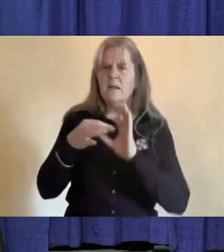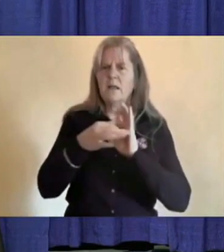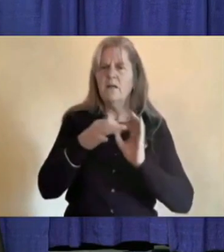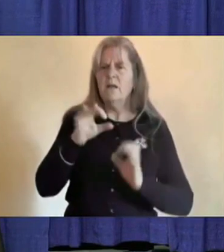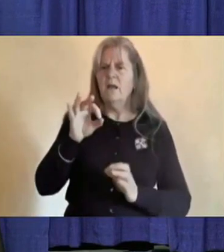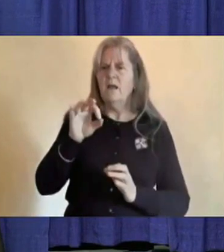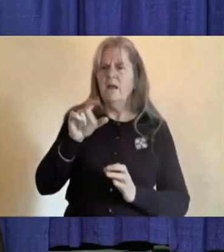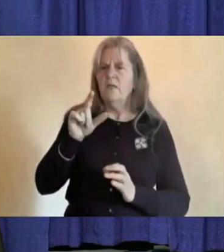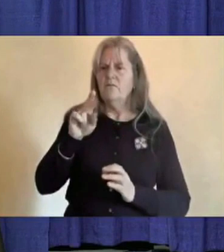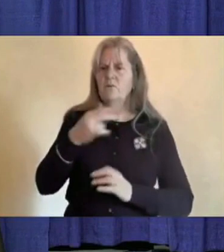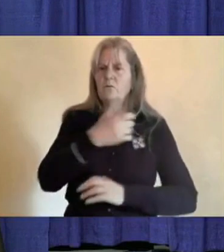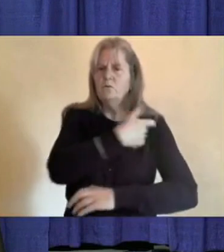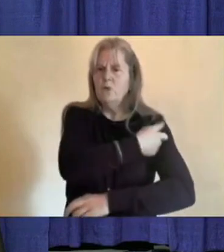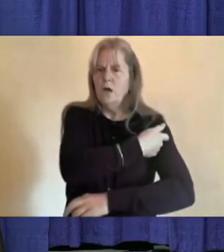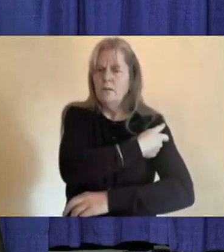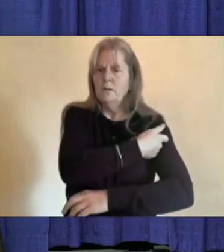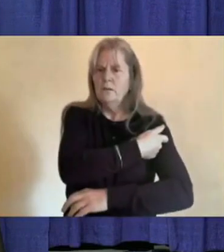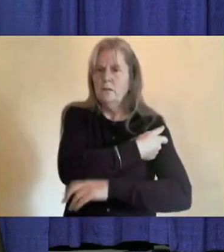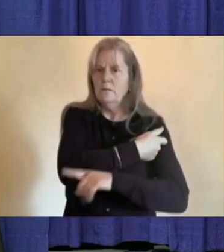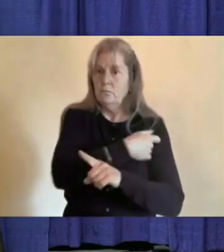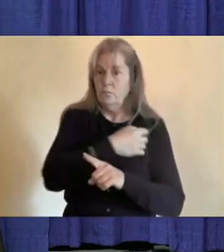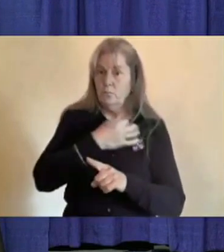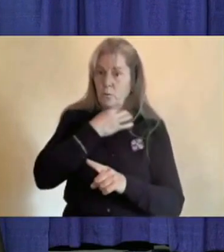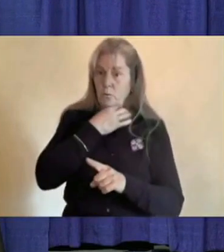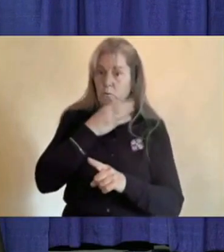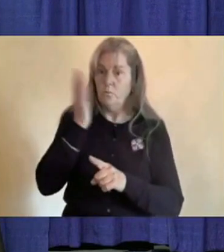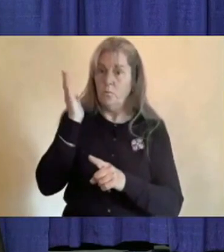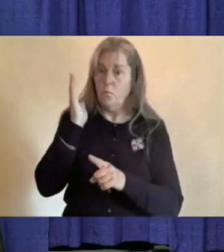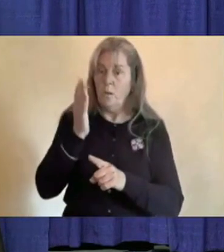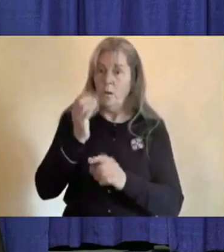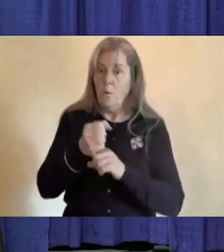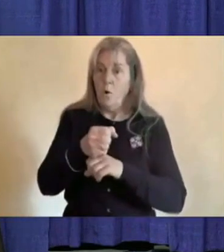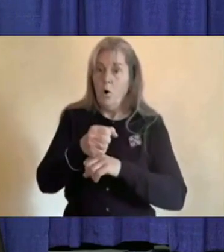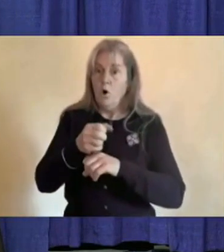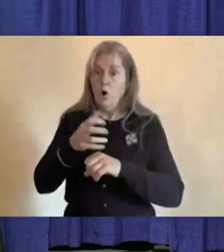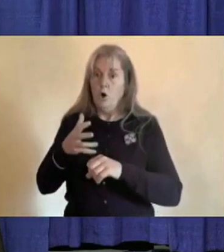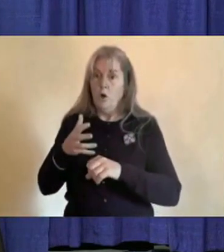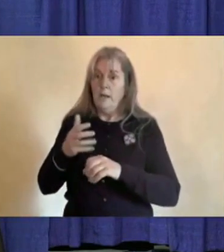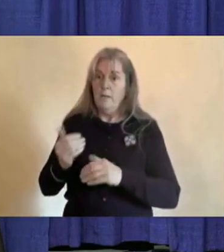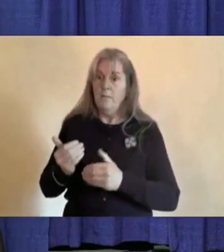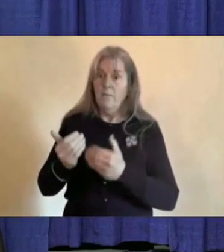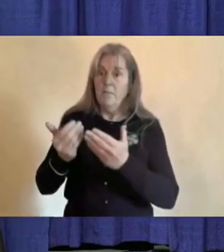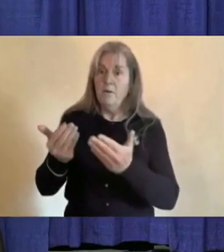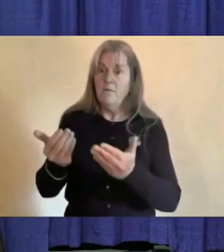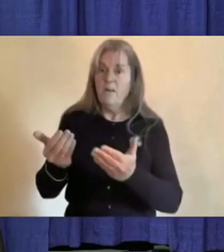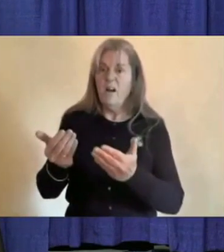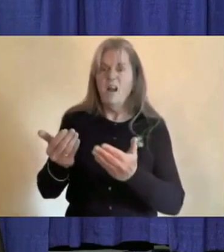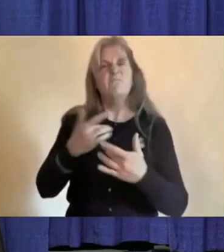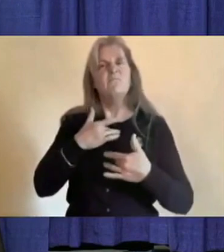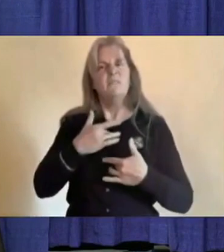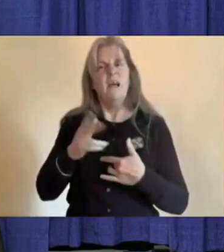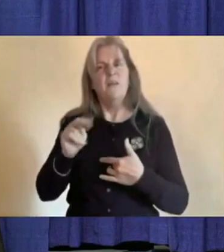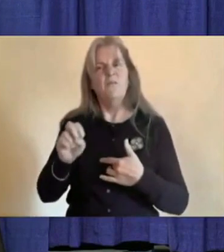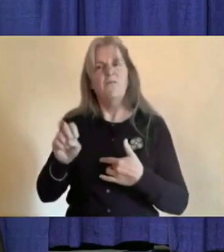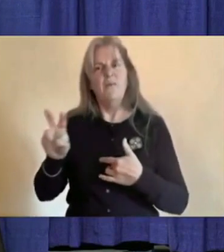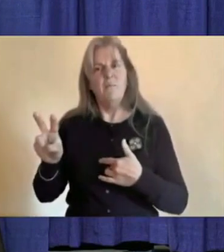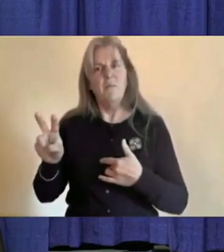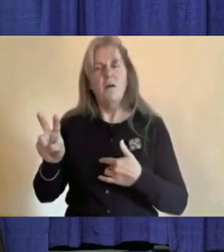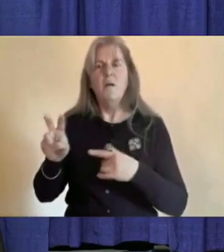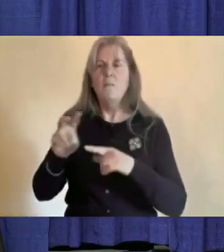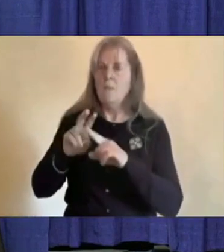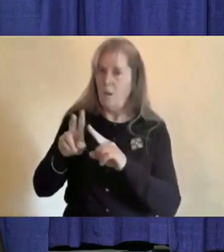of bringing them online earlier than the month of November, and will we have enough supply?